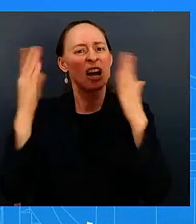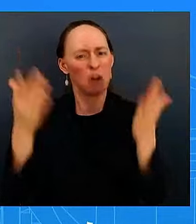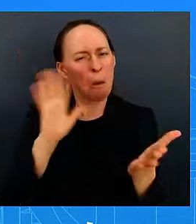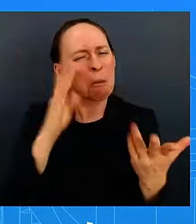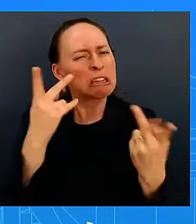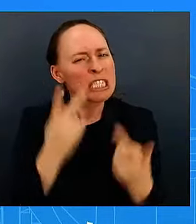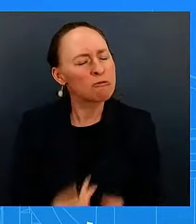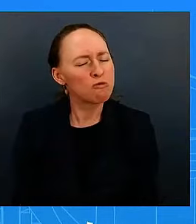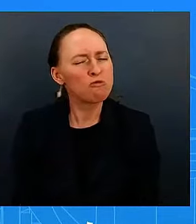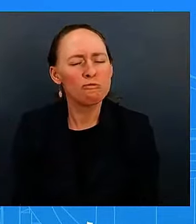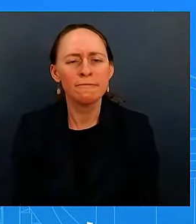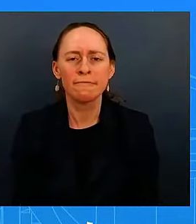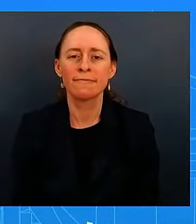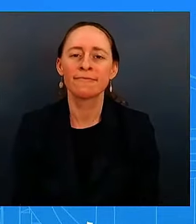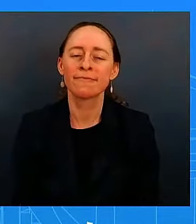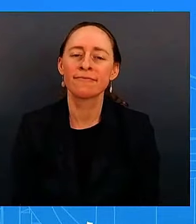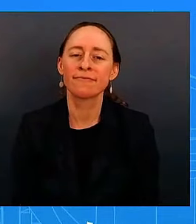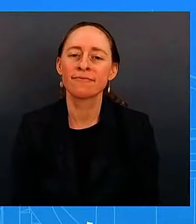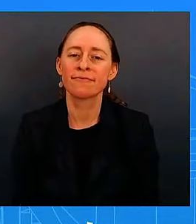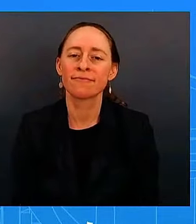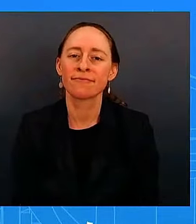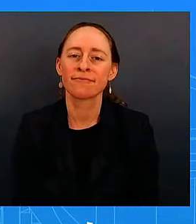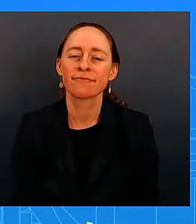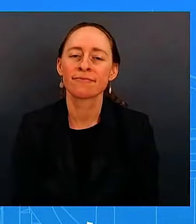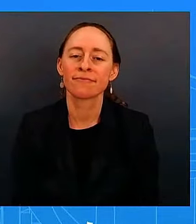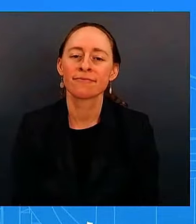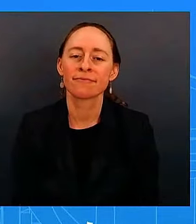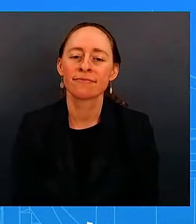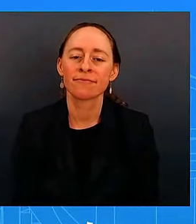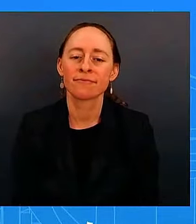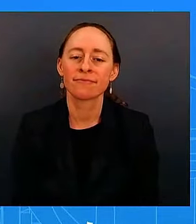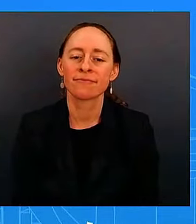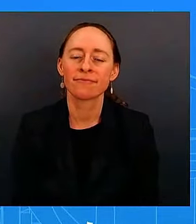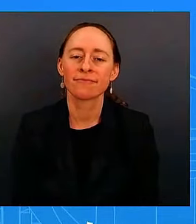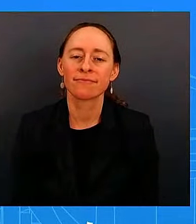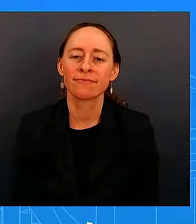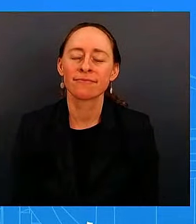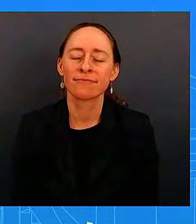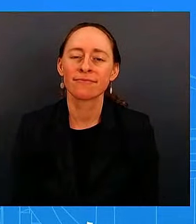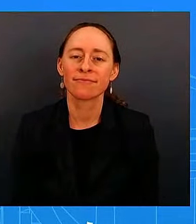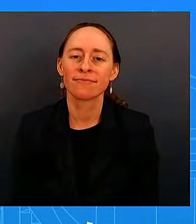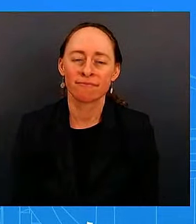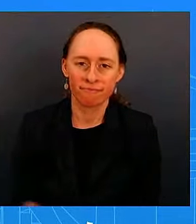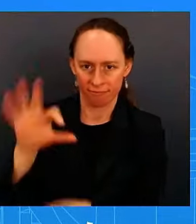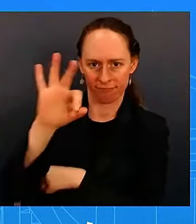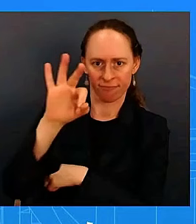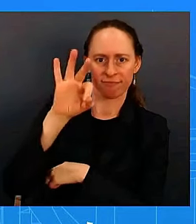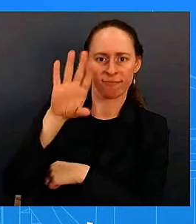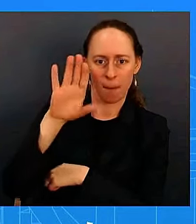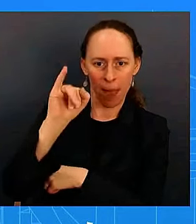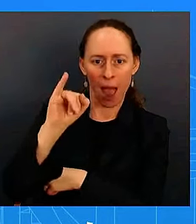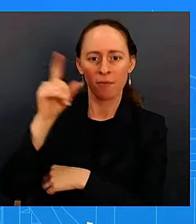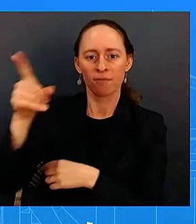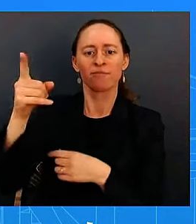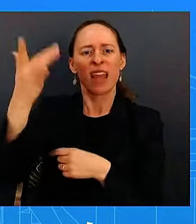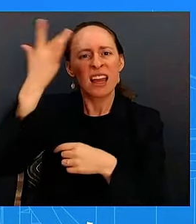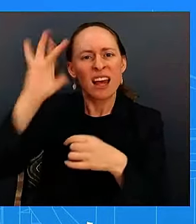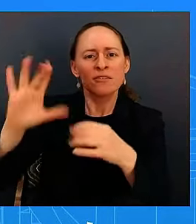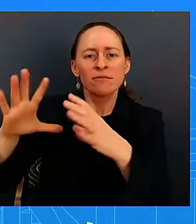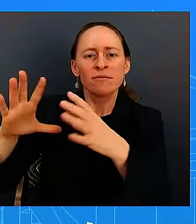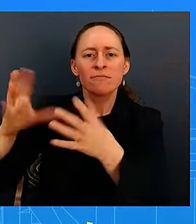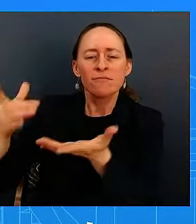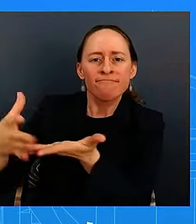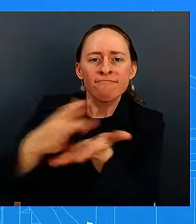thanks kareem the fbi and other u.s intelligence agency said that iranian hackers sent stolen information from the trump trump